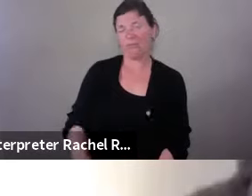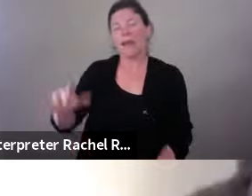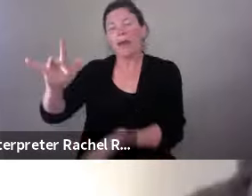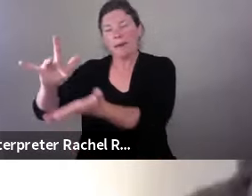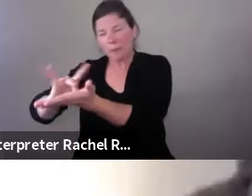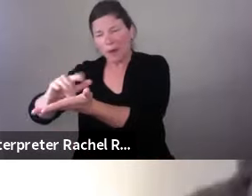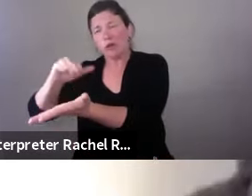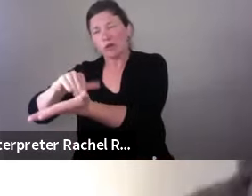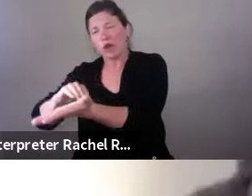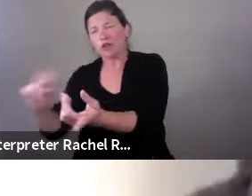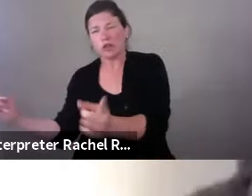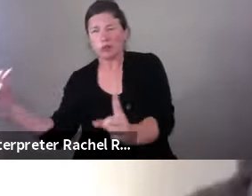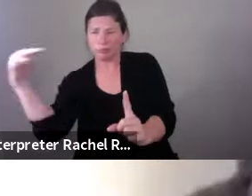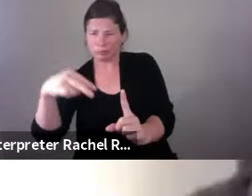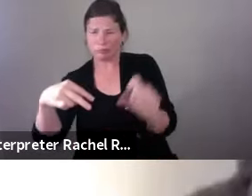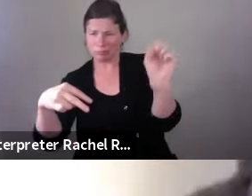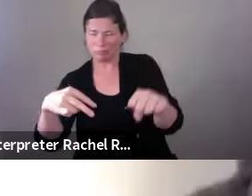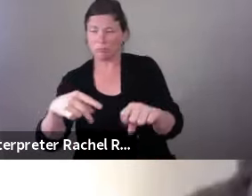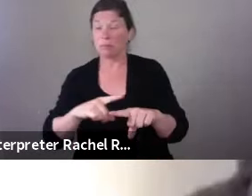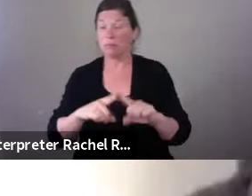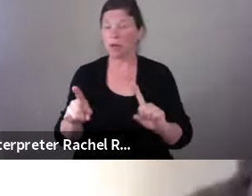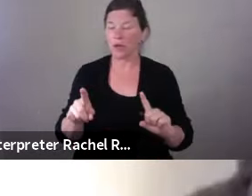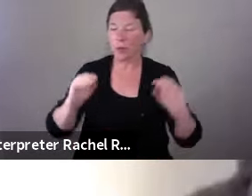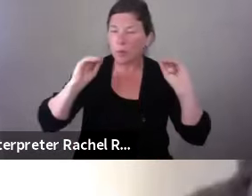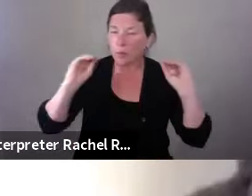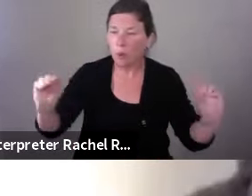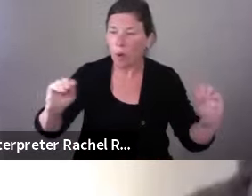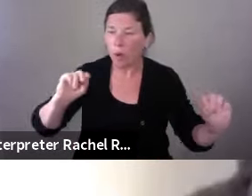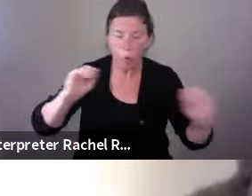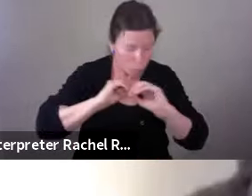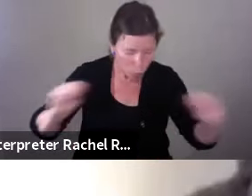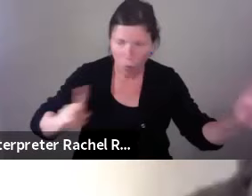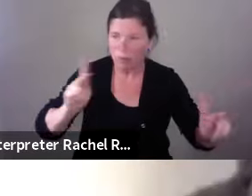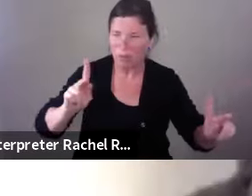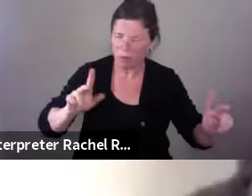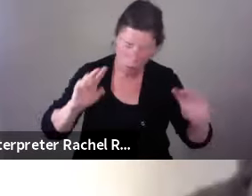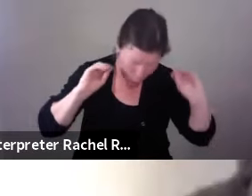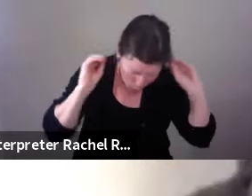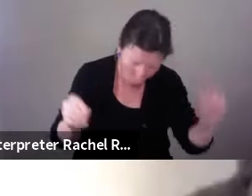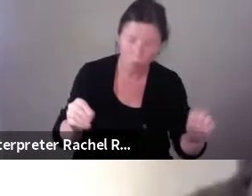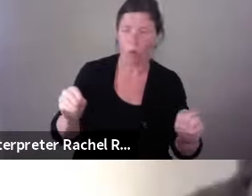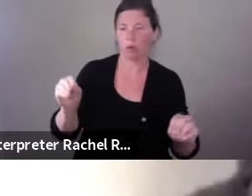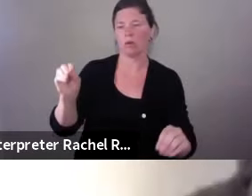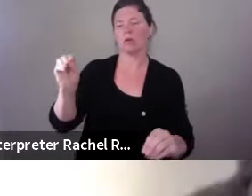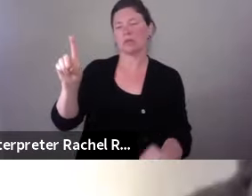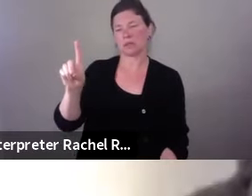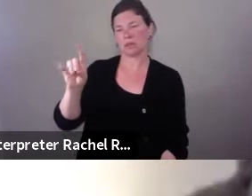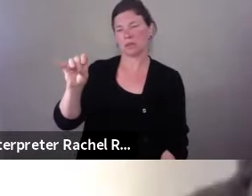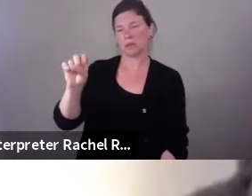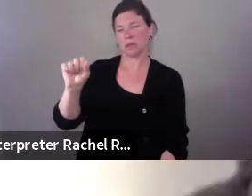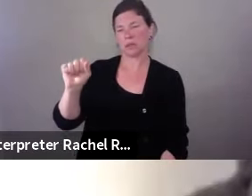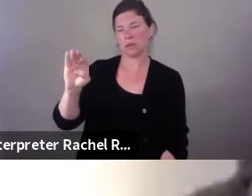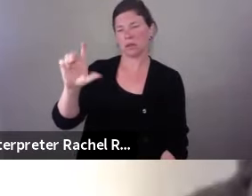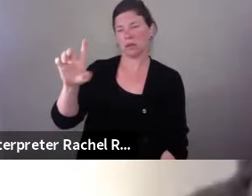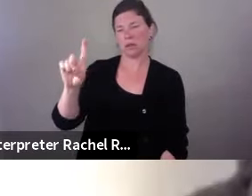but no one is disabled. No one is. Everyone is capable of